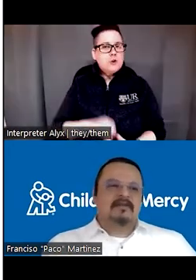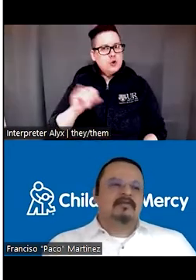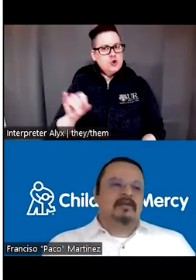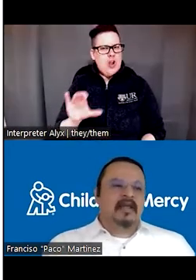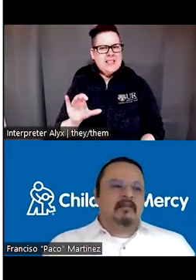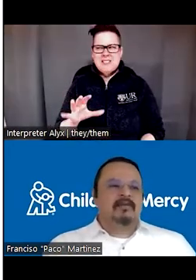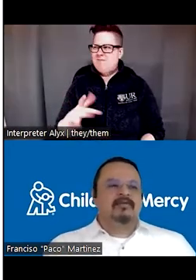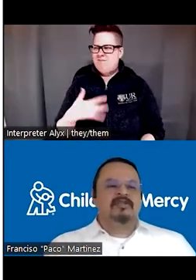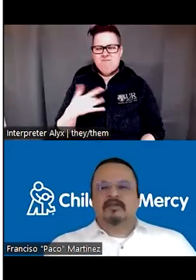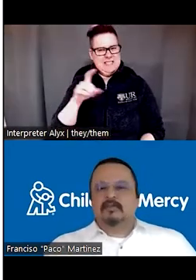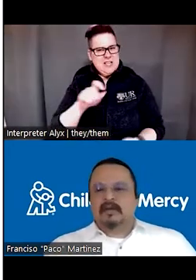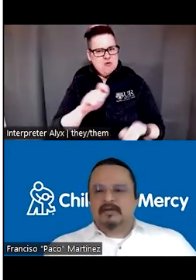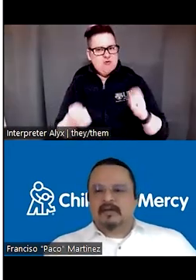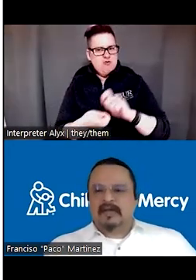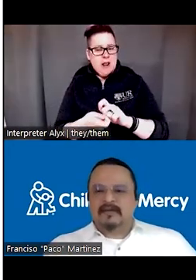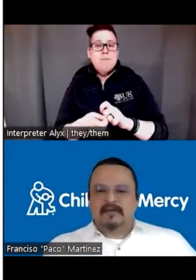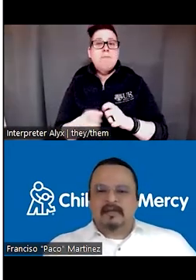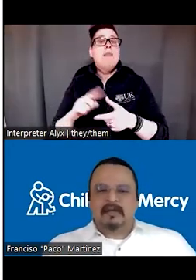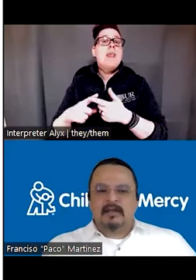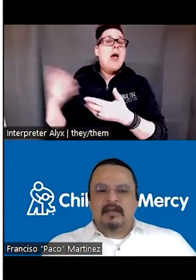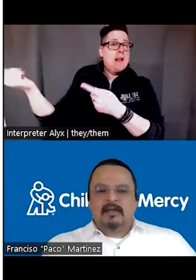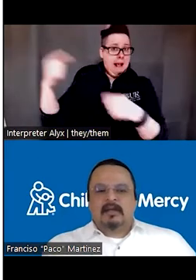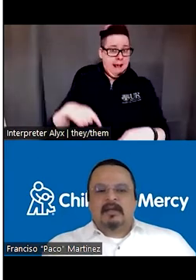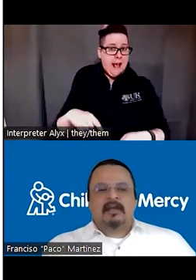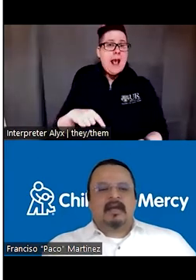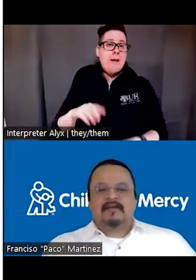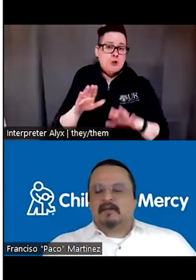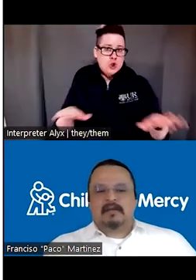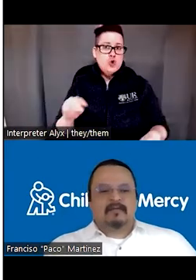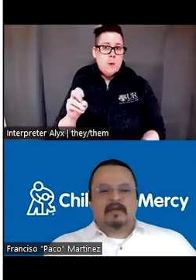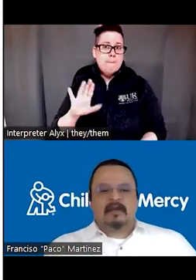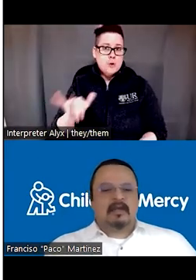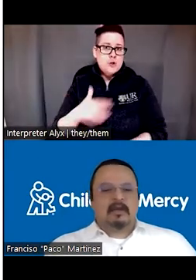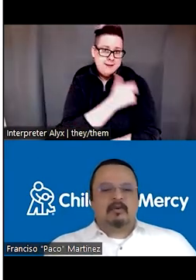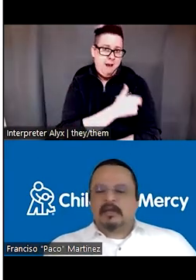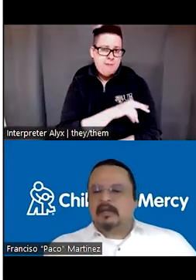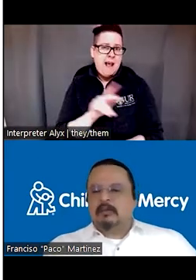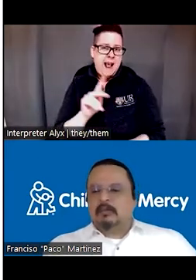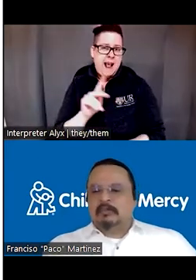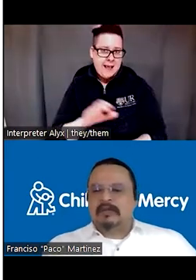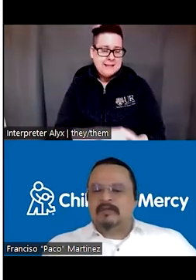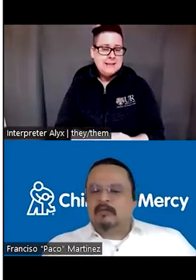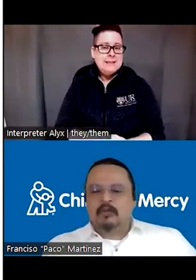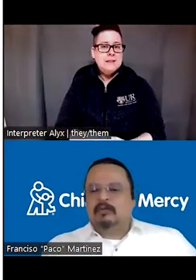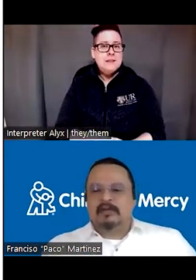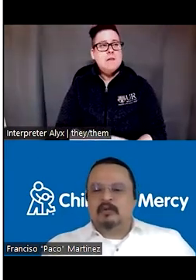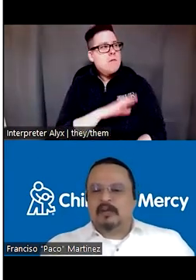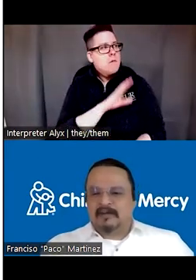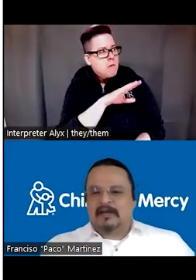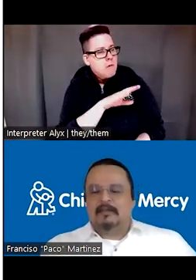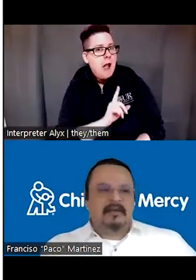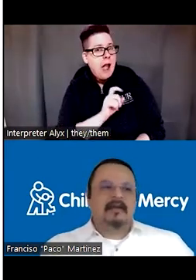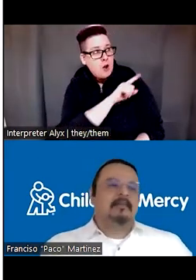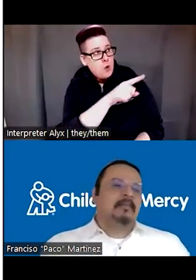change that. So when he came to Children's Mercy in Kansas City, he asked them if he would be if they would be willing to